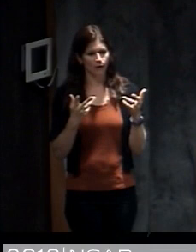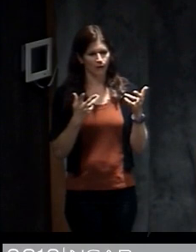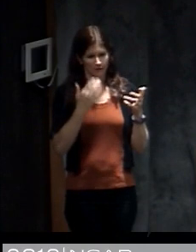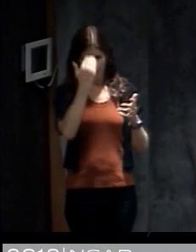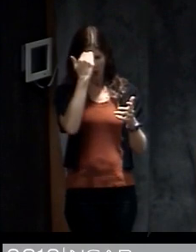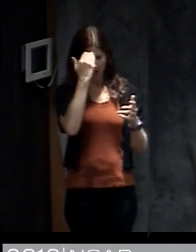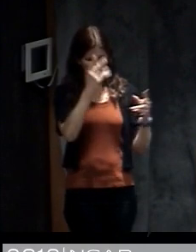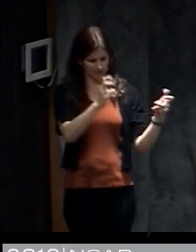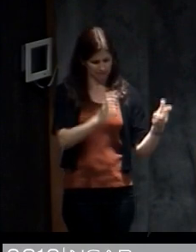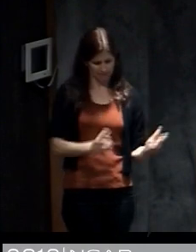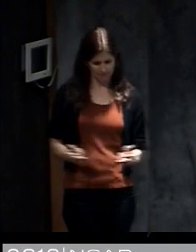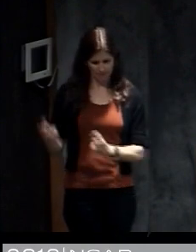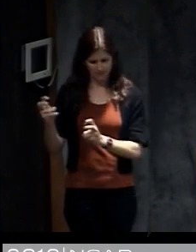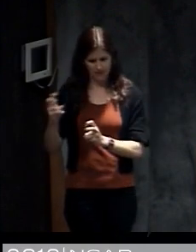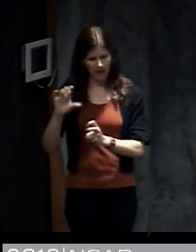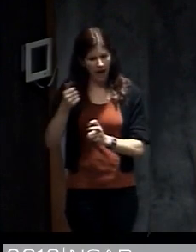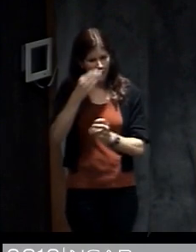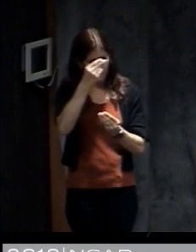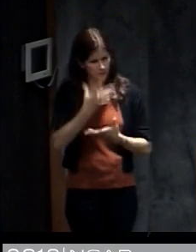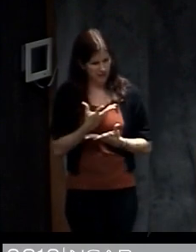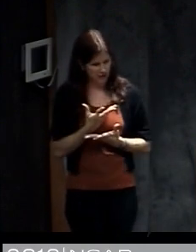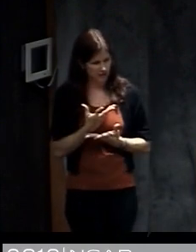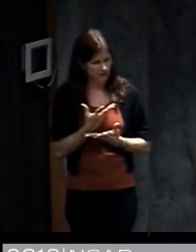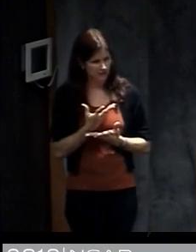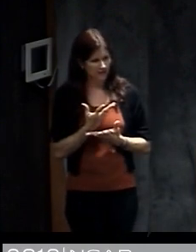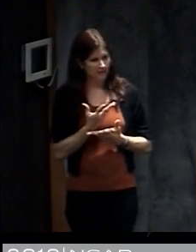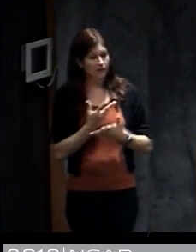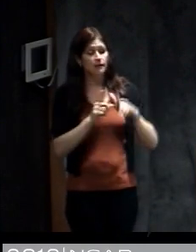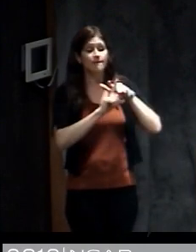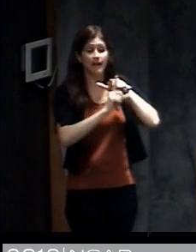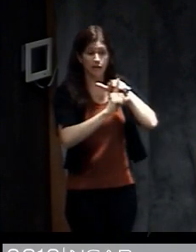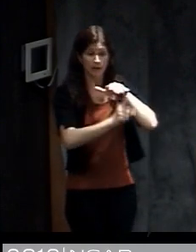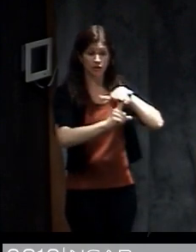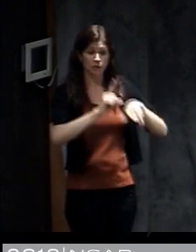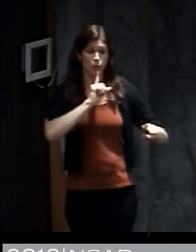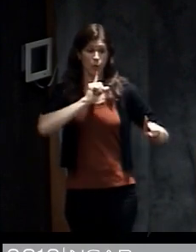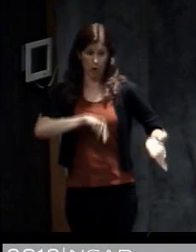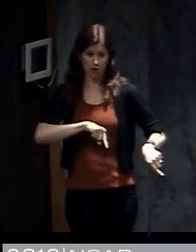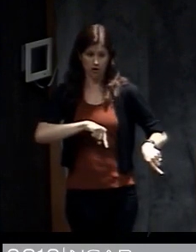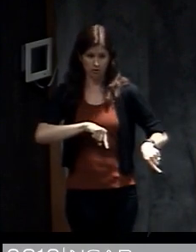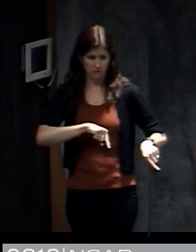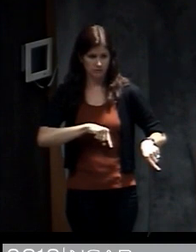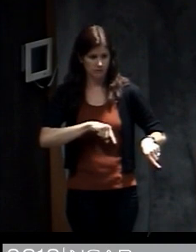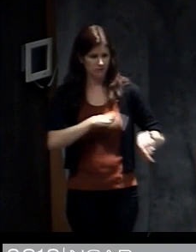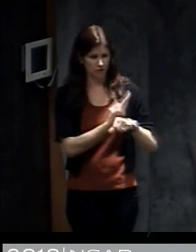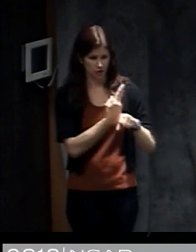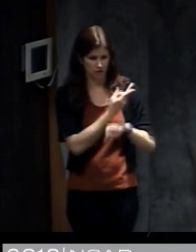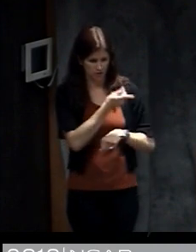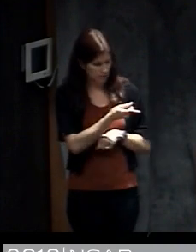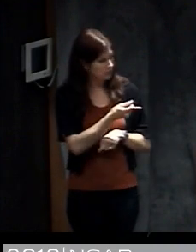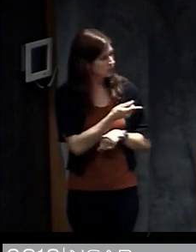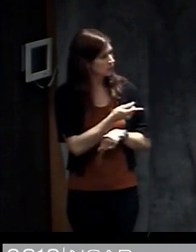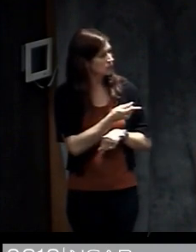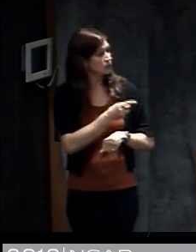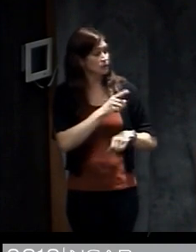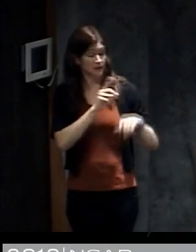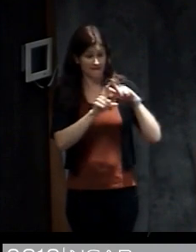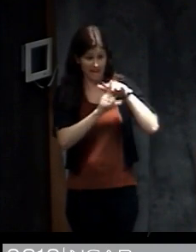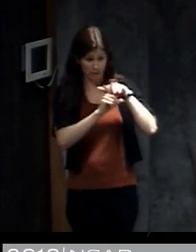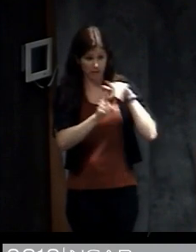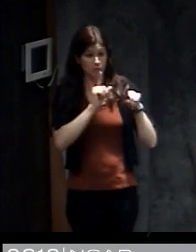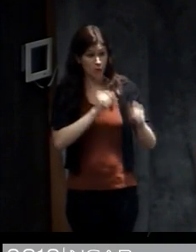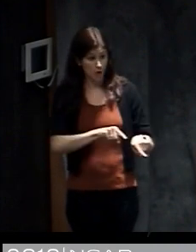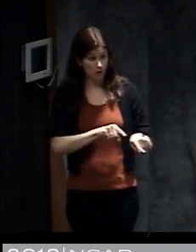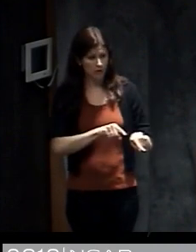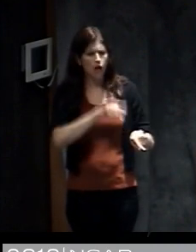knowledge about what other kinds of information they use. So they're using evacuation orders, which we know and actually what we can see in this data is as soon as the evacuation order is issued,